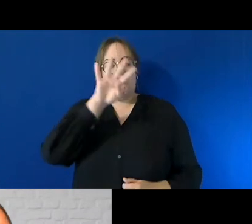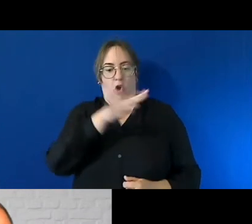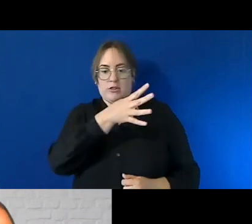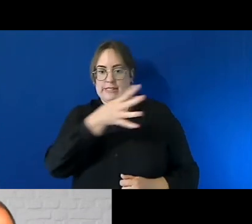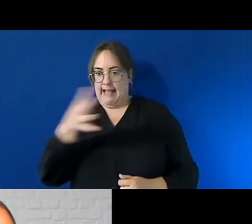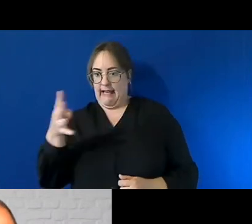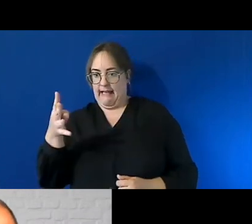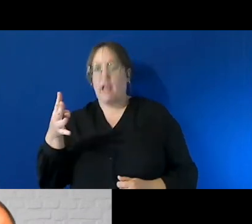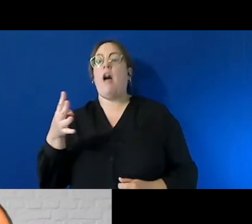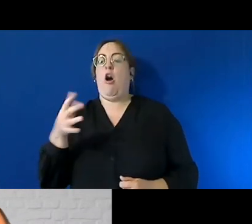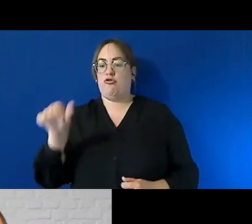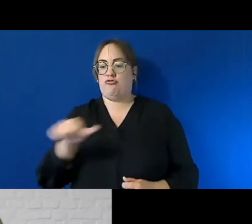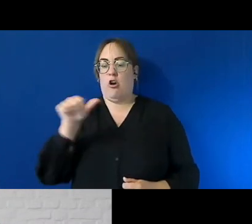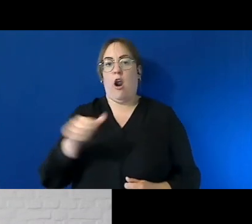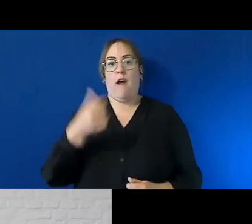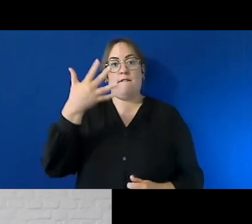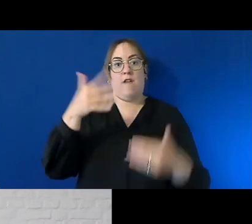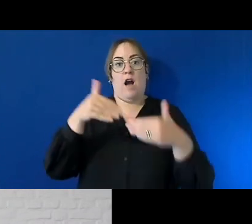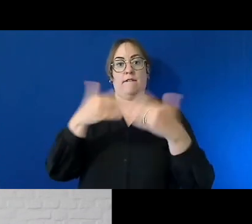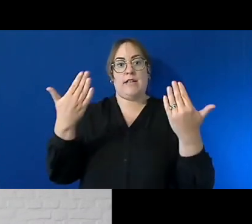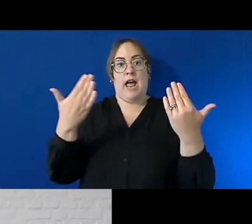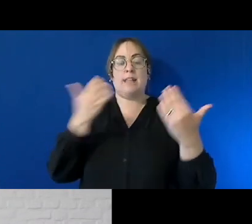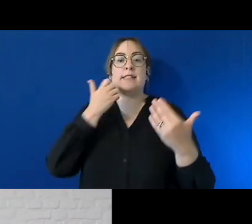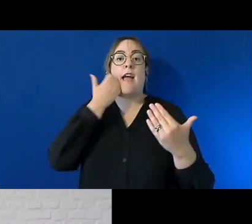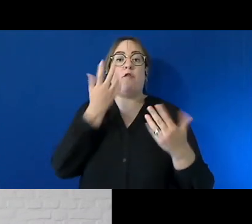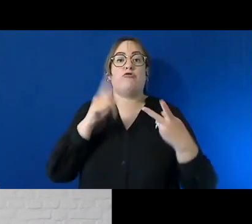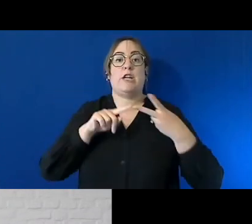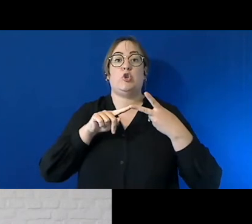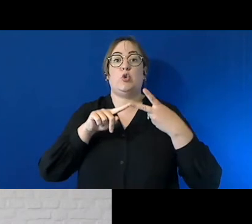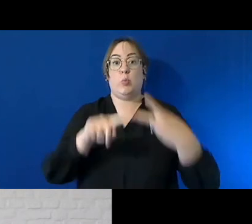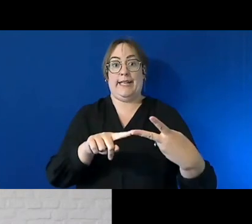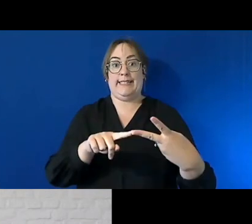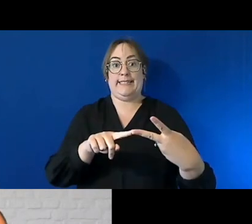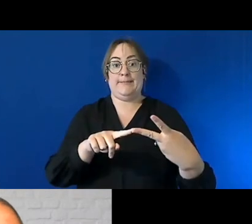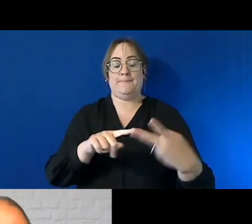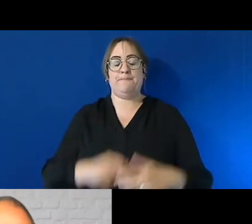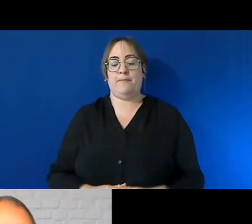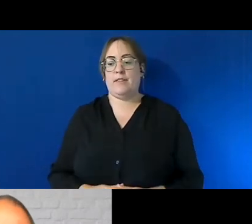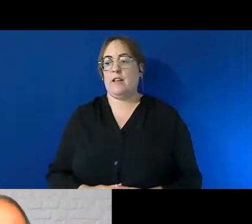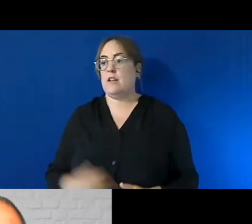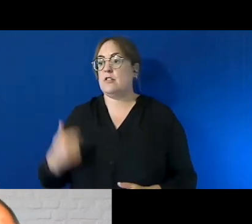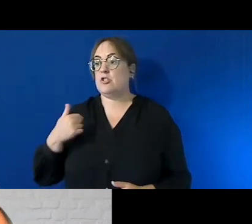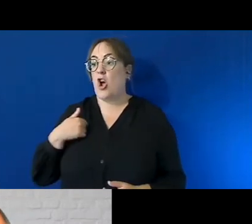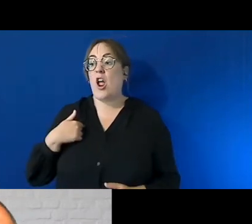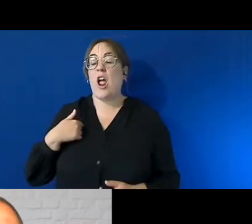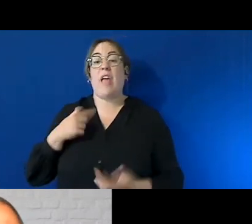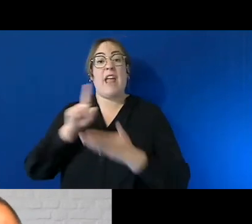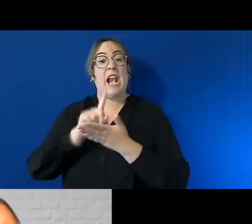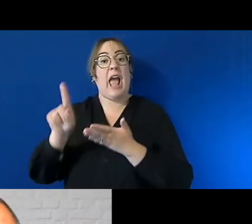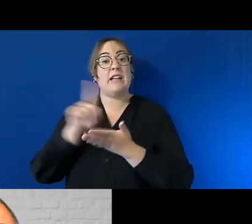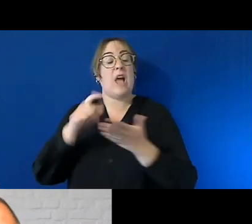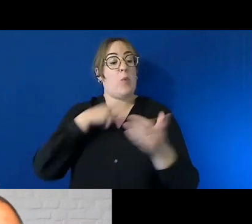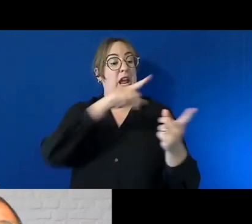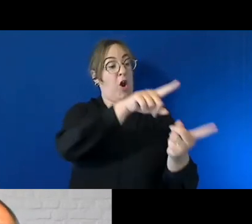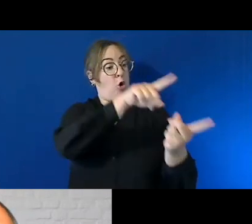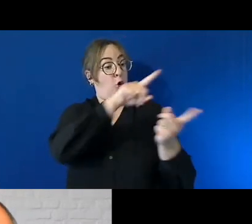fortnight so within those other five days we started incorporating uh mainstream cleaners so and that's how we